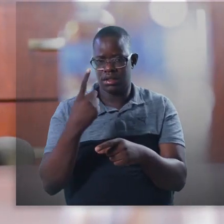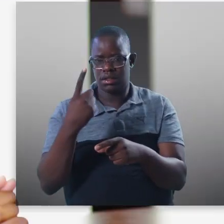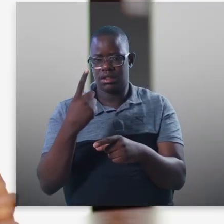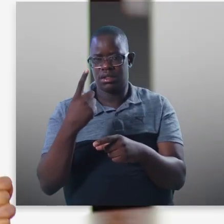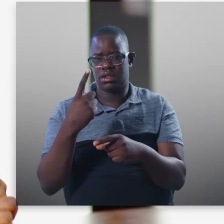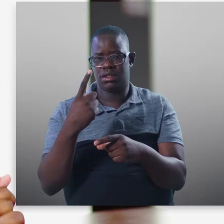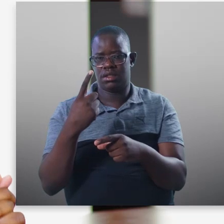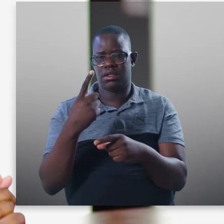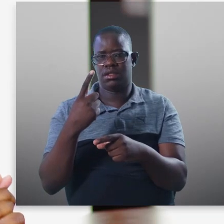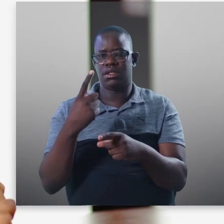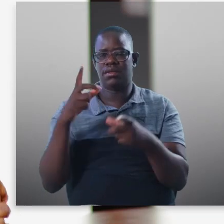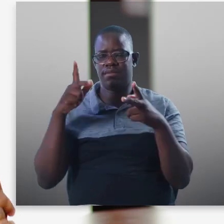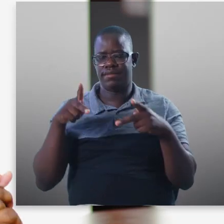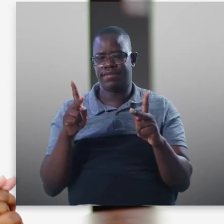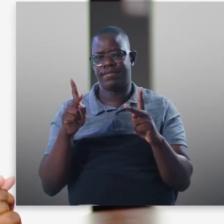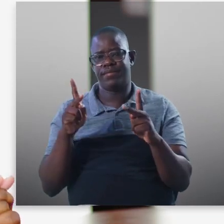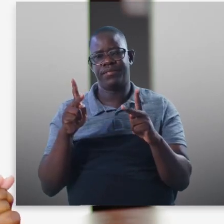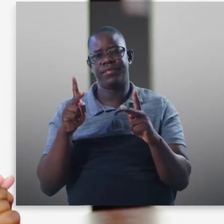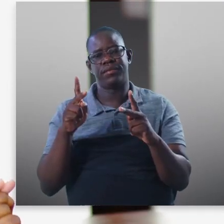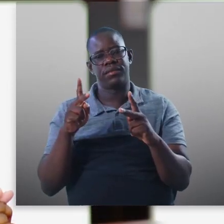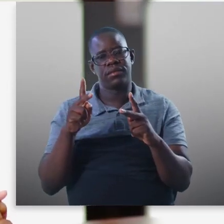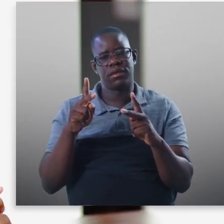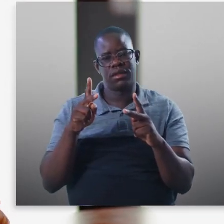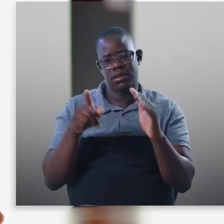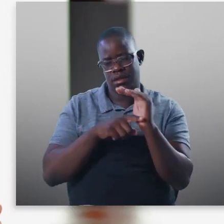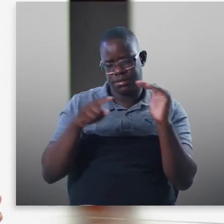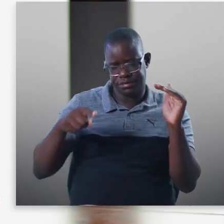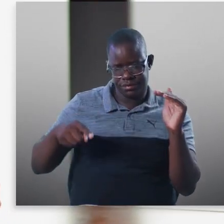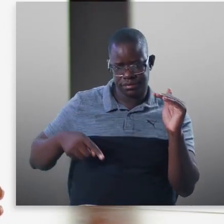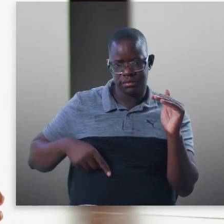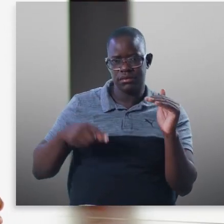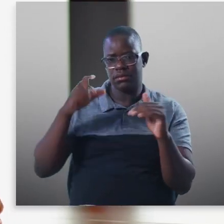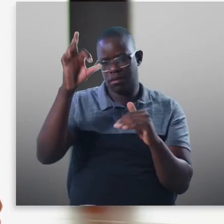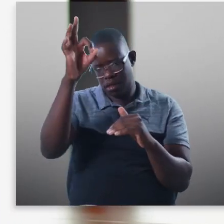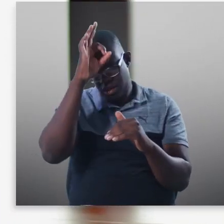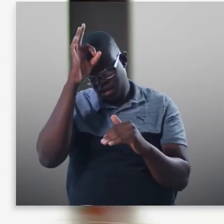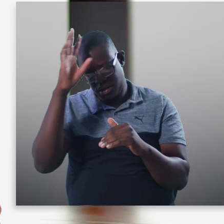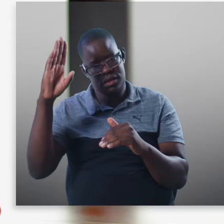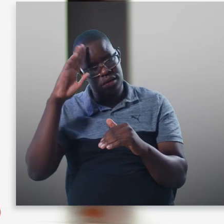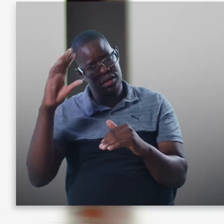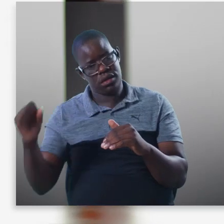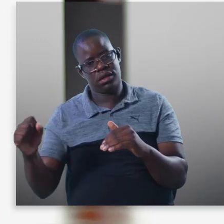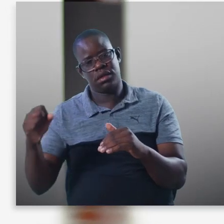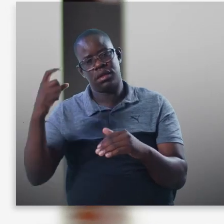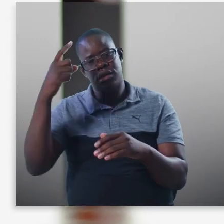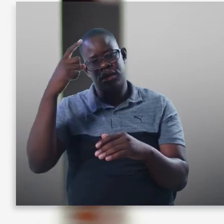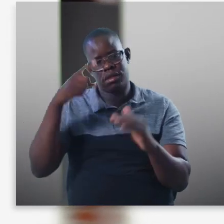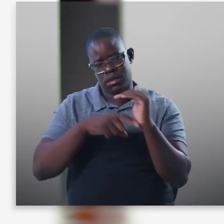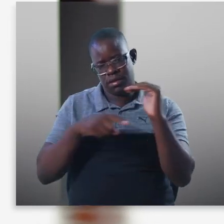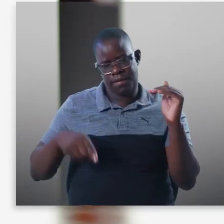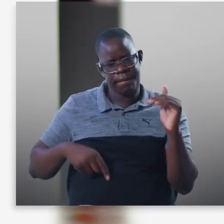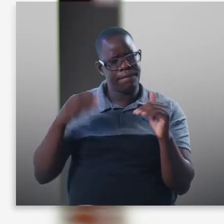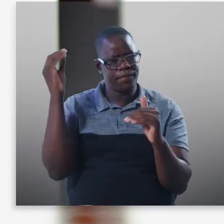stability? Joy, the government is the only local legitimate authority that can apply force in a country.